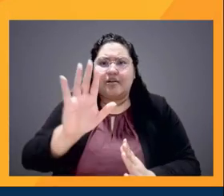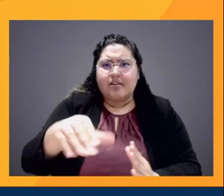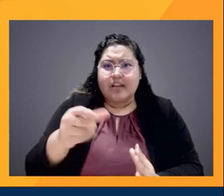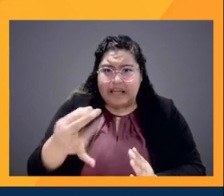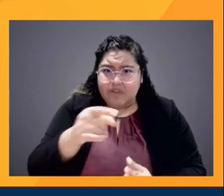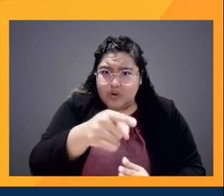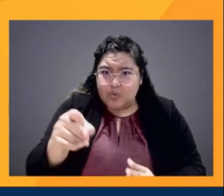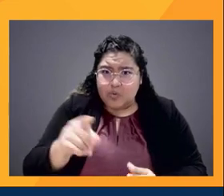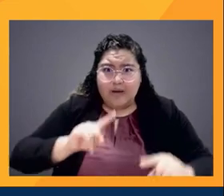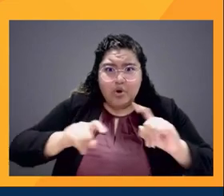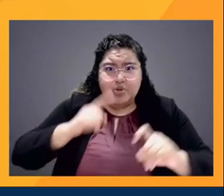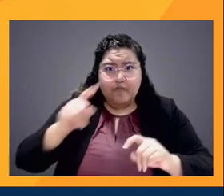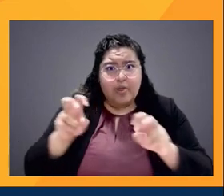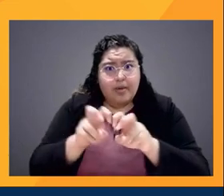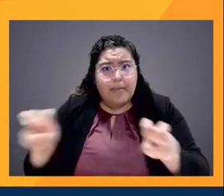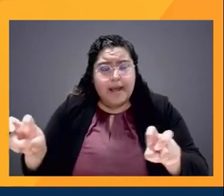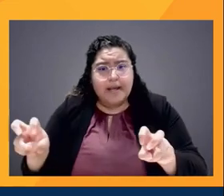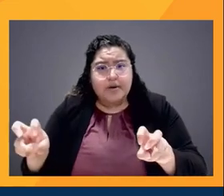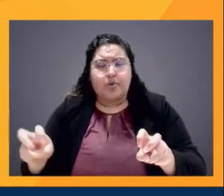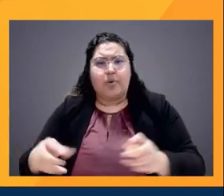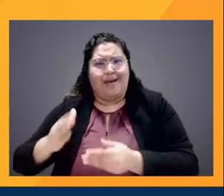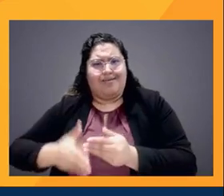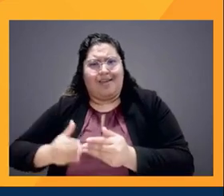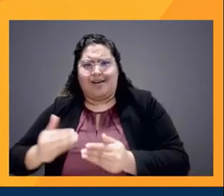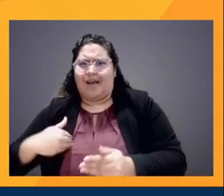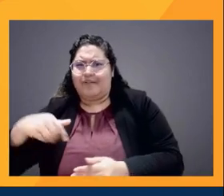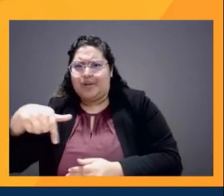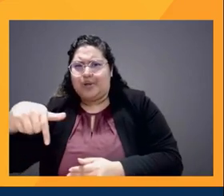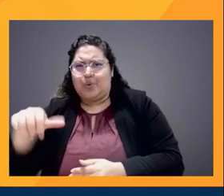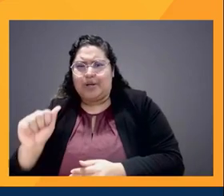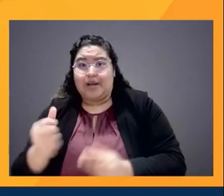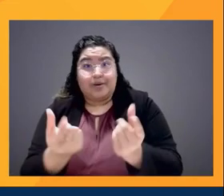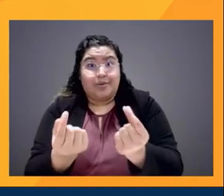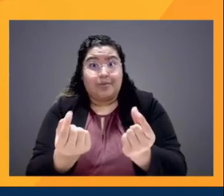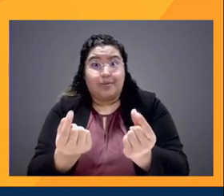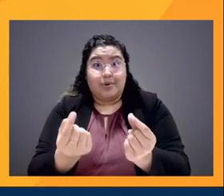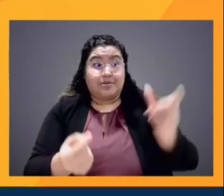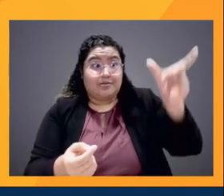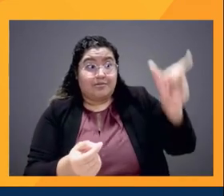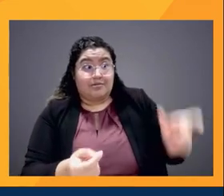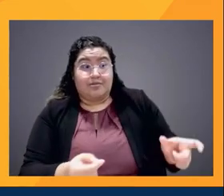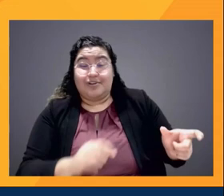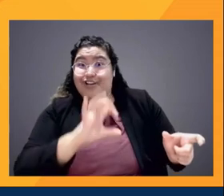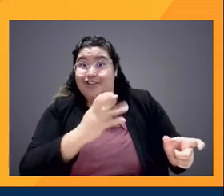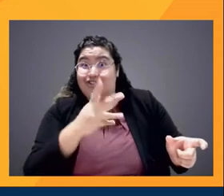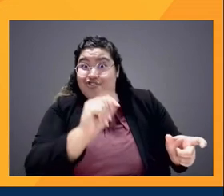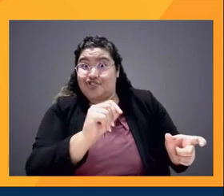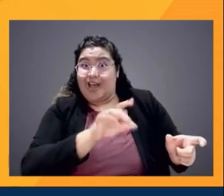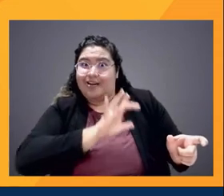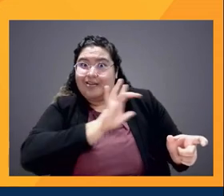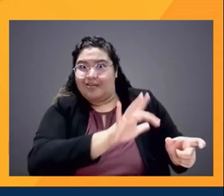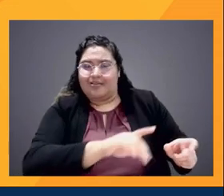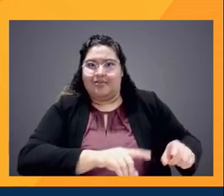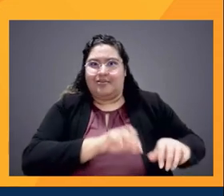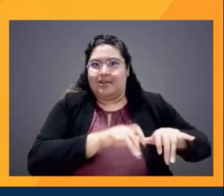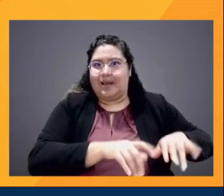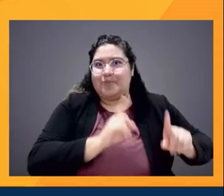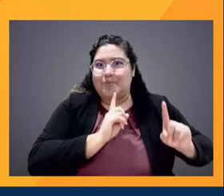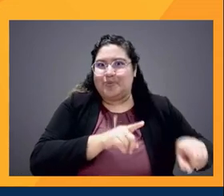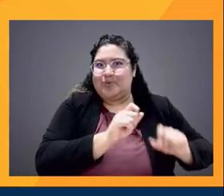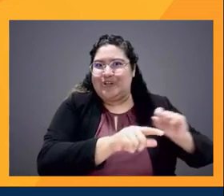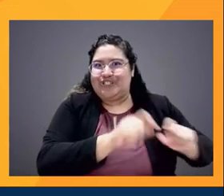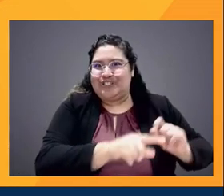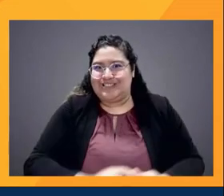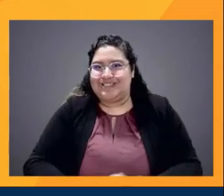we'll have a brief Q&A at the end. So make sure you type in your questions into the box on the right side of your screen. I hope I – okay, okay.